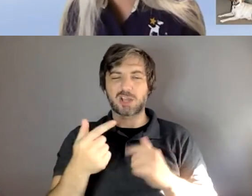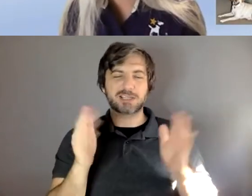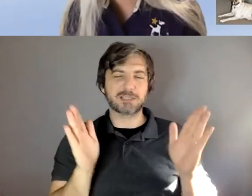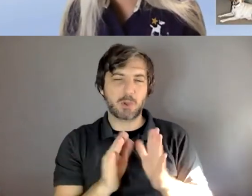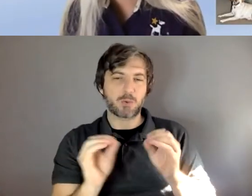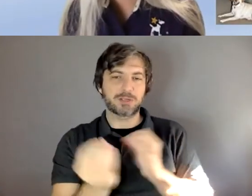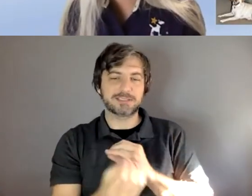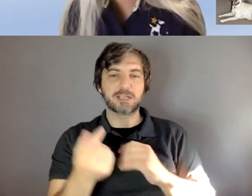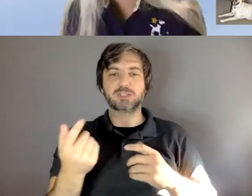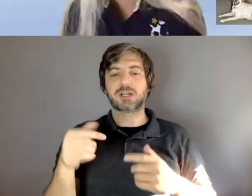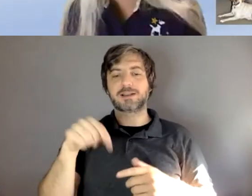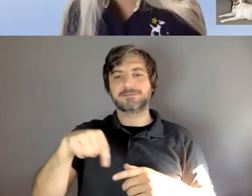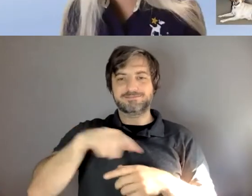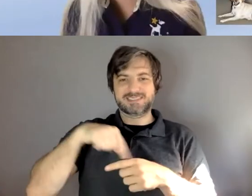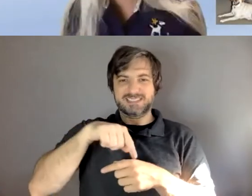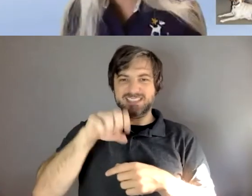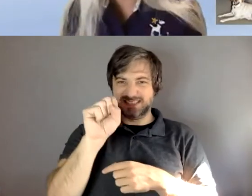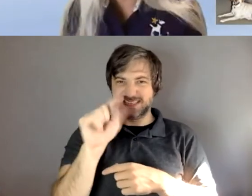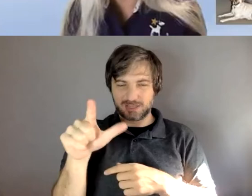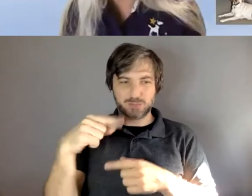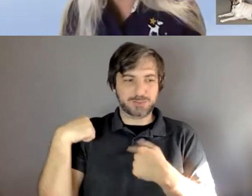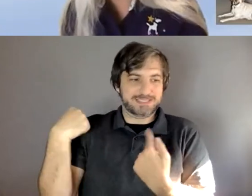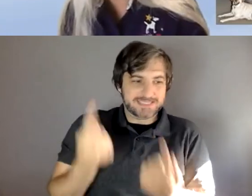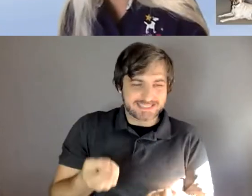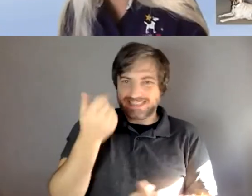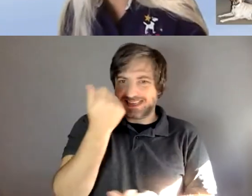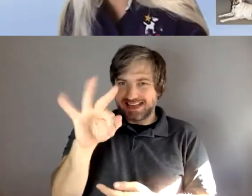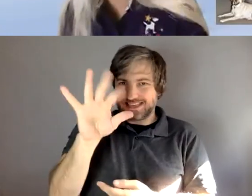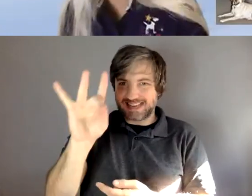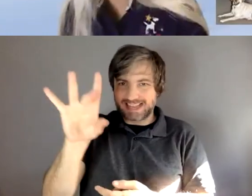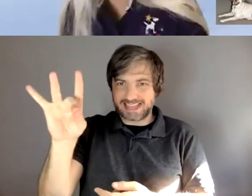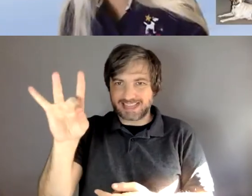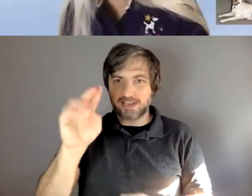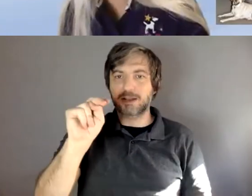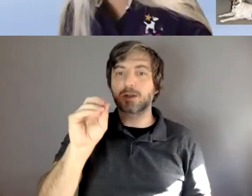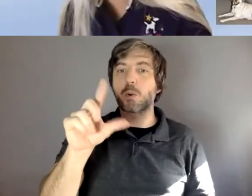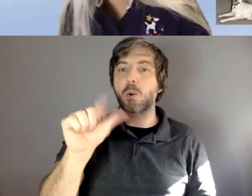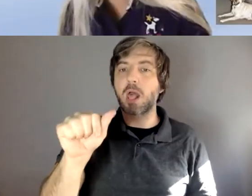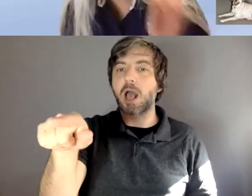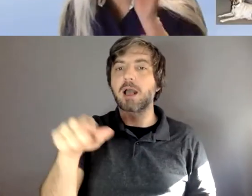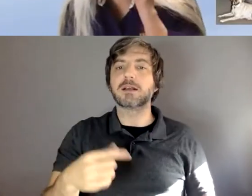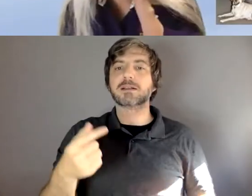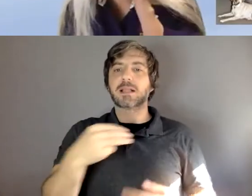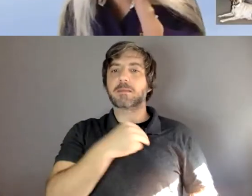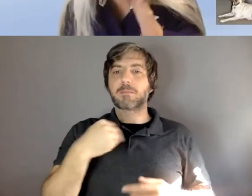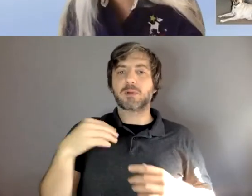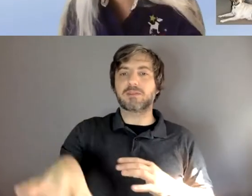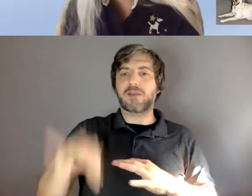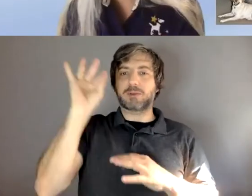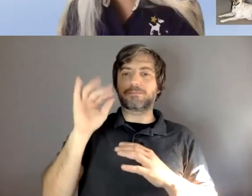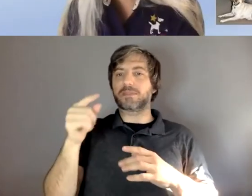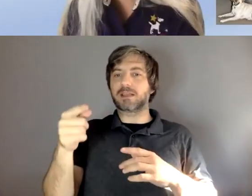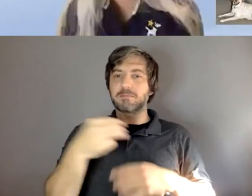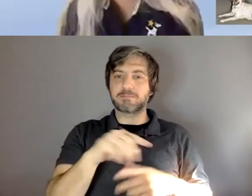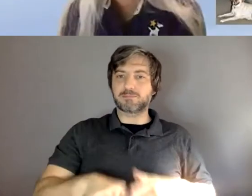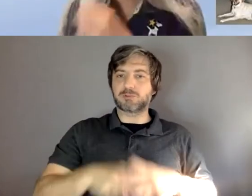serving the greater st louis missouri area since 1988. nola is a founding member of champ and a passport president she's been training